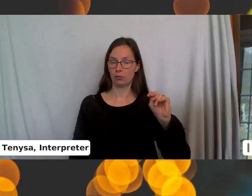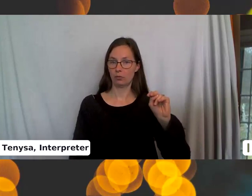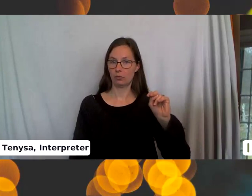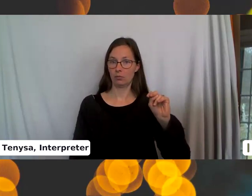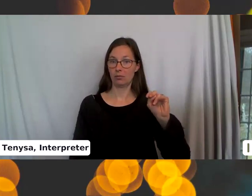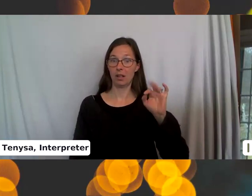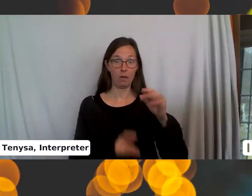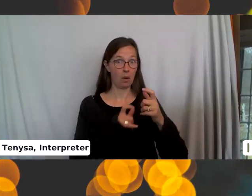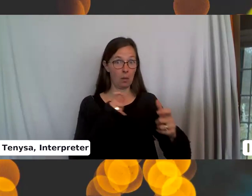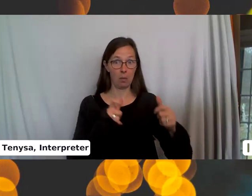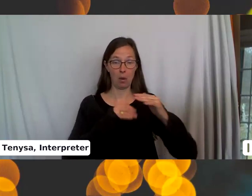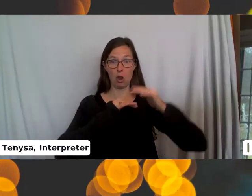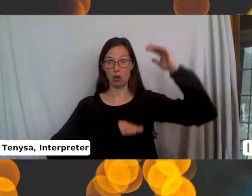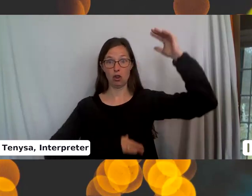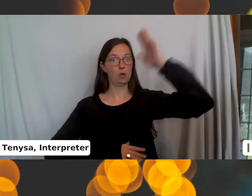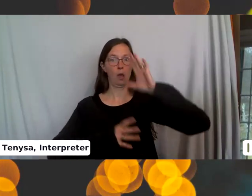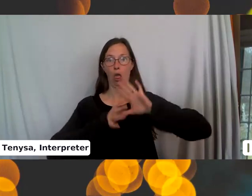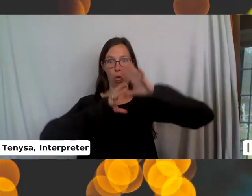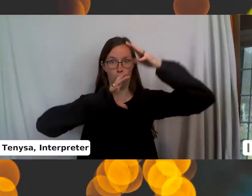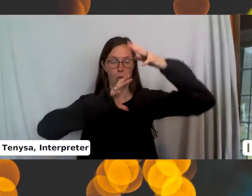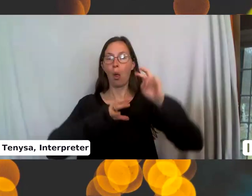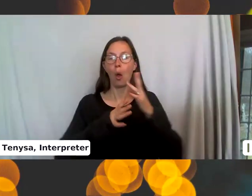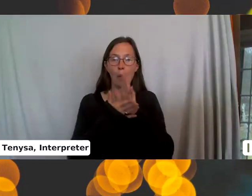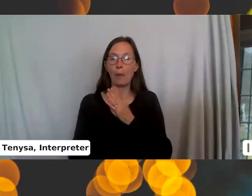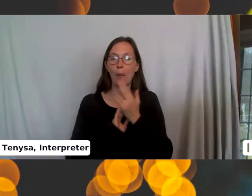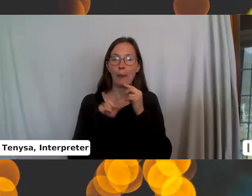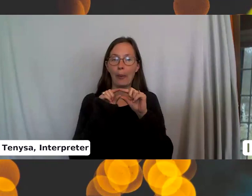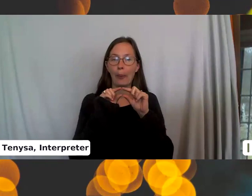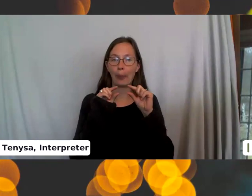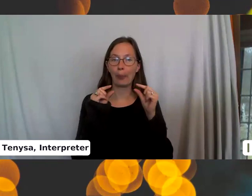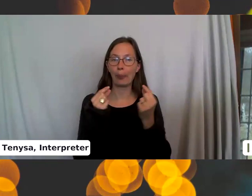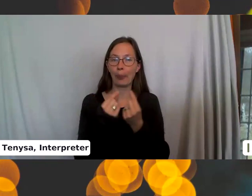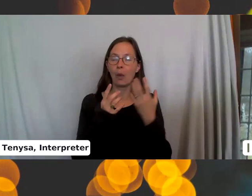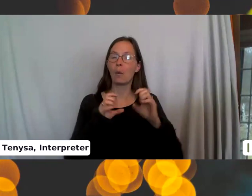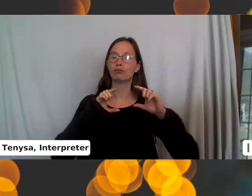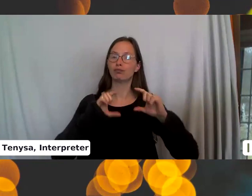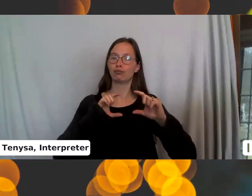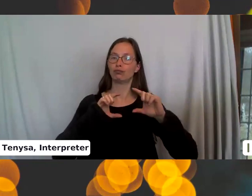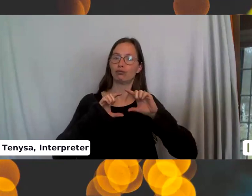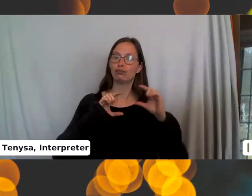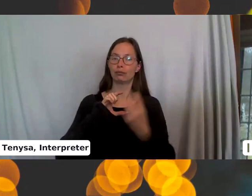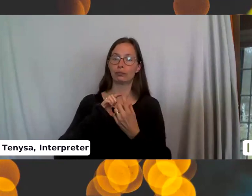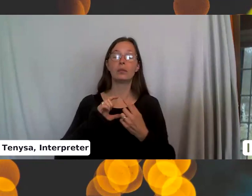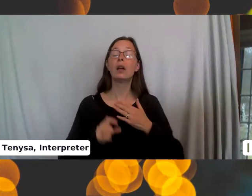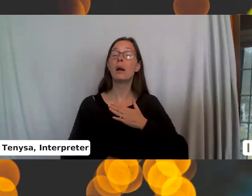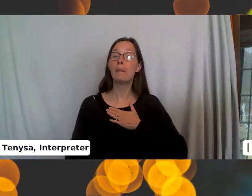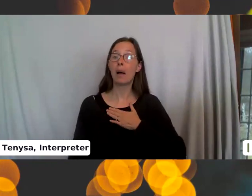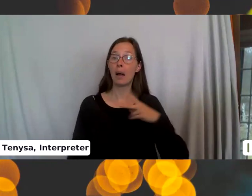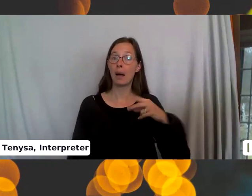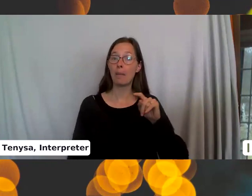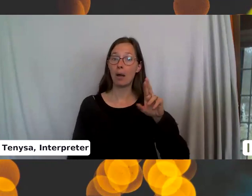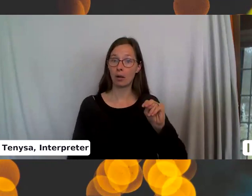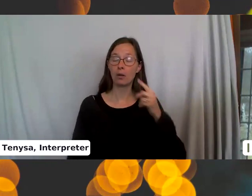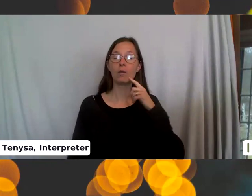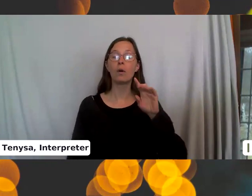whole mug if it's too big, or it'll just be like a little belt if it's too small. So this pattern that I have is for 4